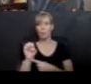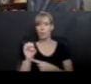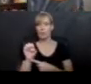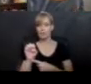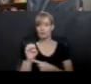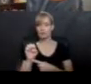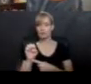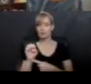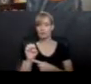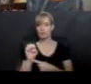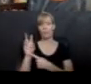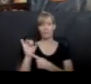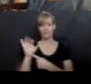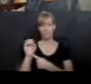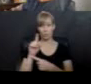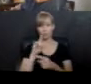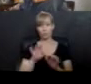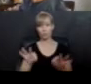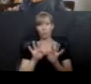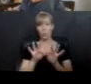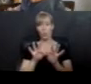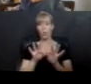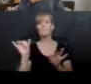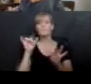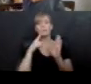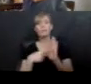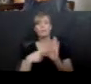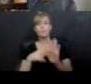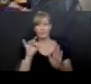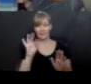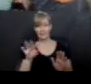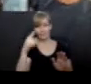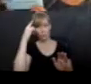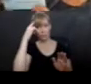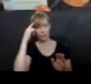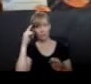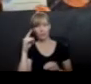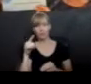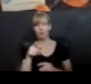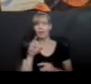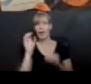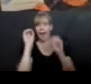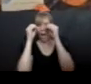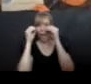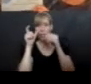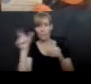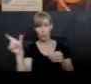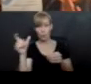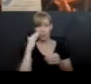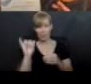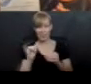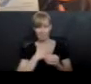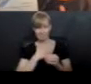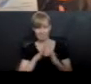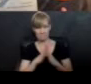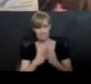story is really important, right? So like, if you think of something like Owl Moon, does anybody know this book? So it's